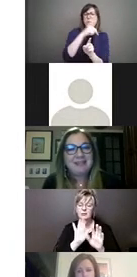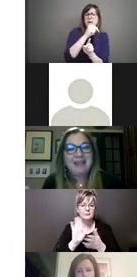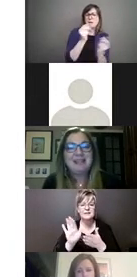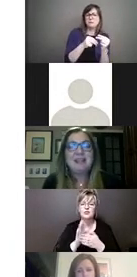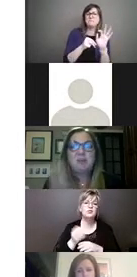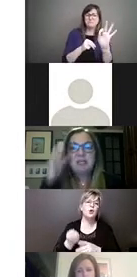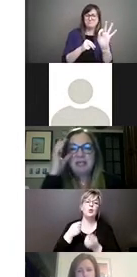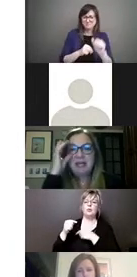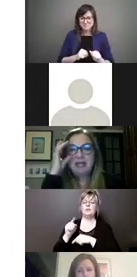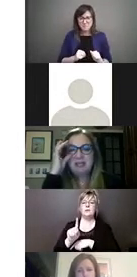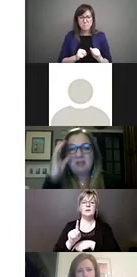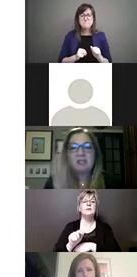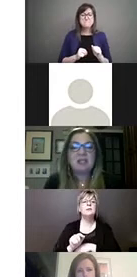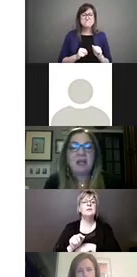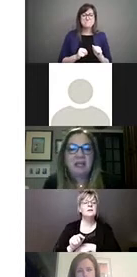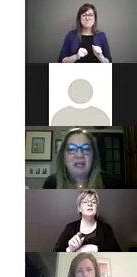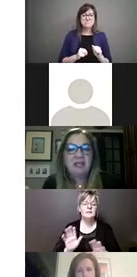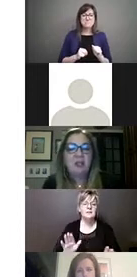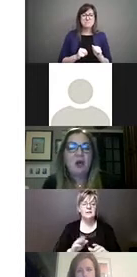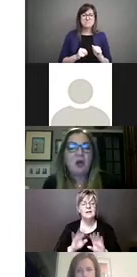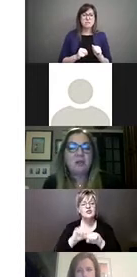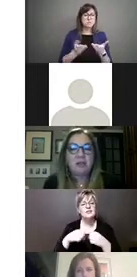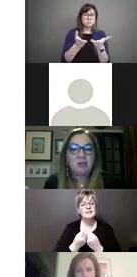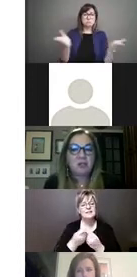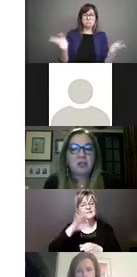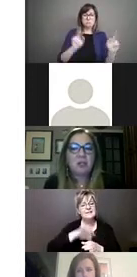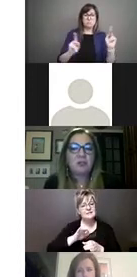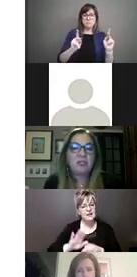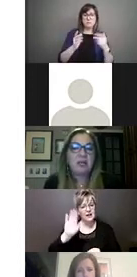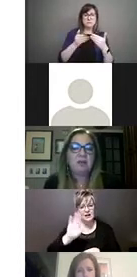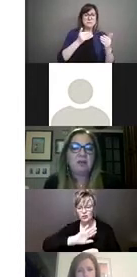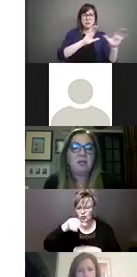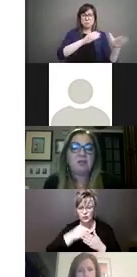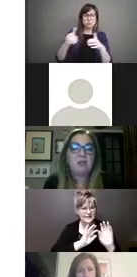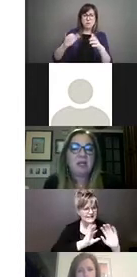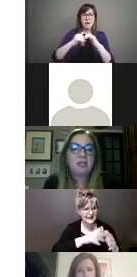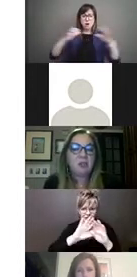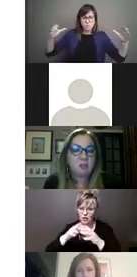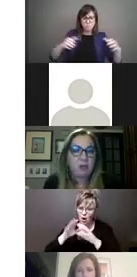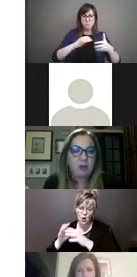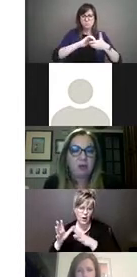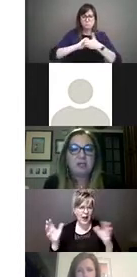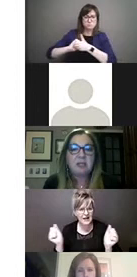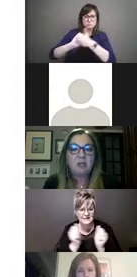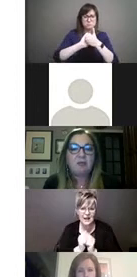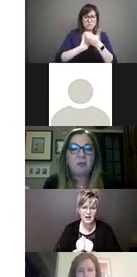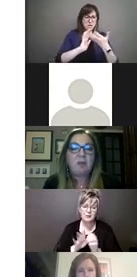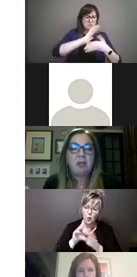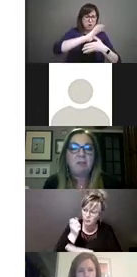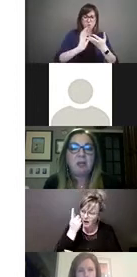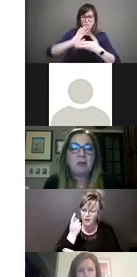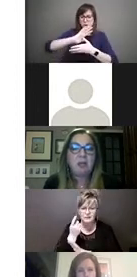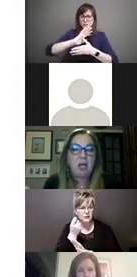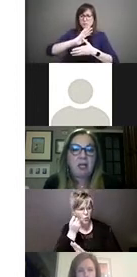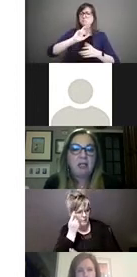Yeah. To bring civil society in all sectors closer together to understand each other's priorities and look for where we